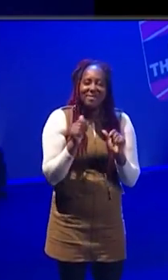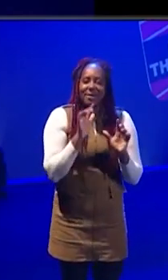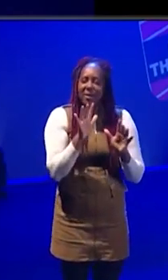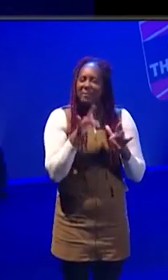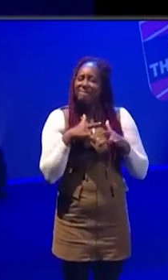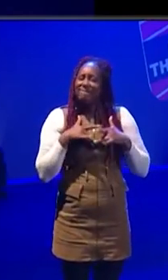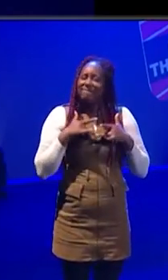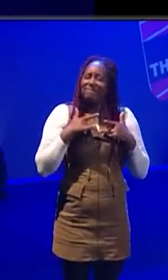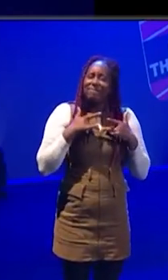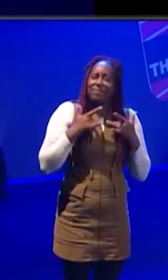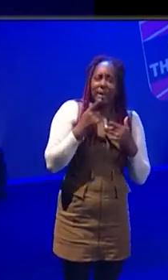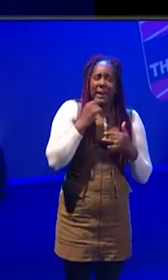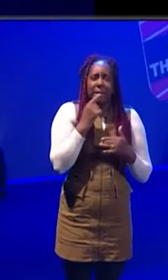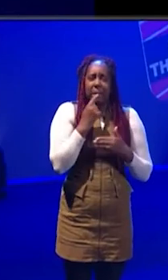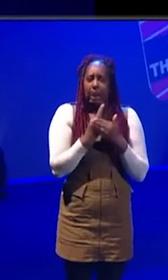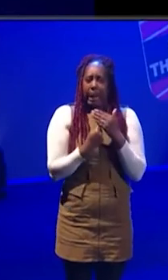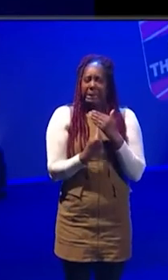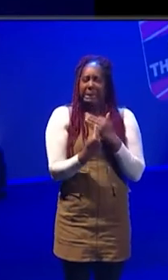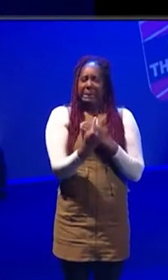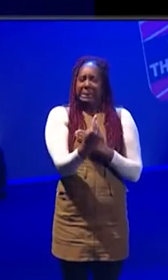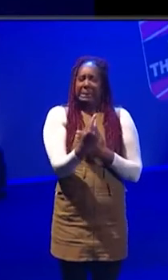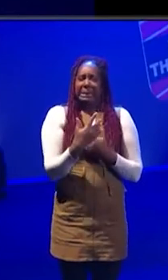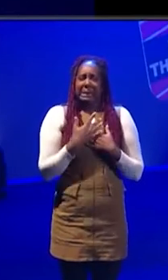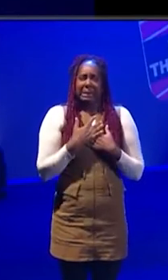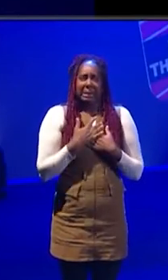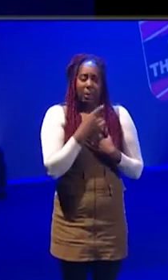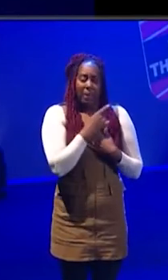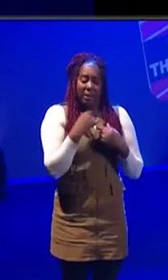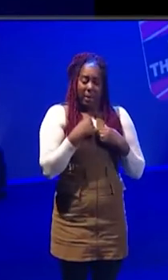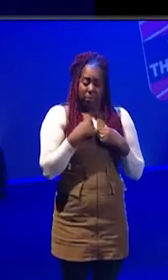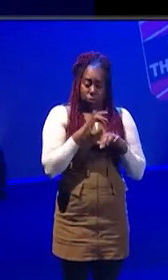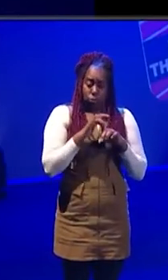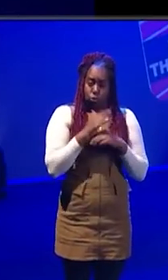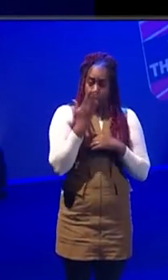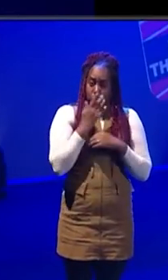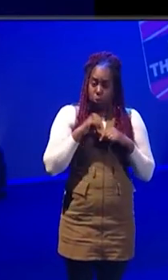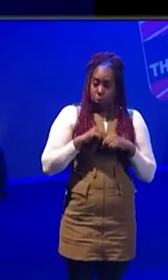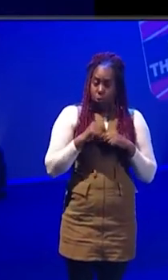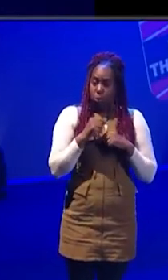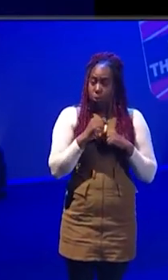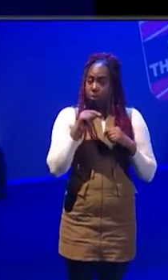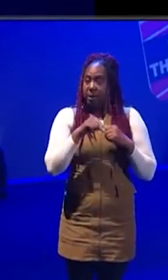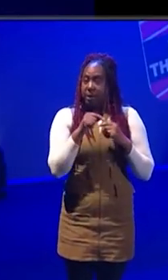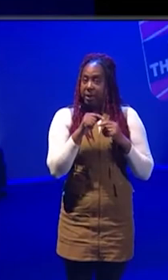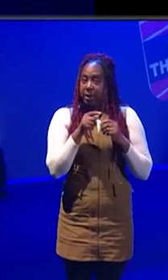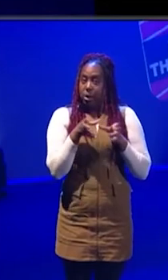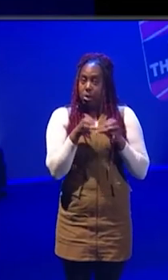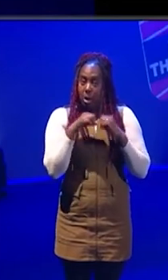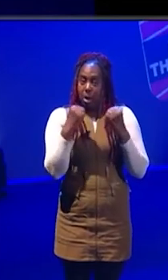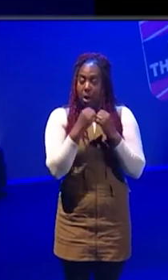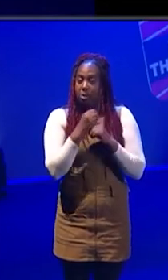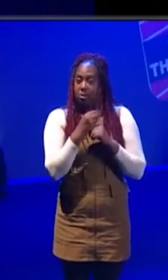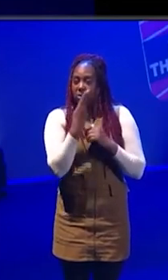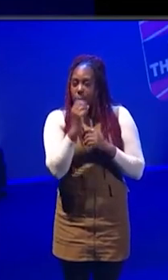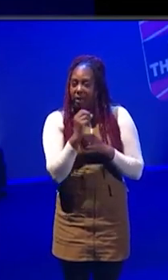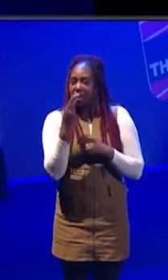feeling of isolation. You go, well, I went from a drama school, being in a class of 20, 25, to suddenly